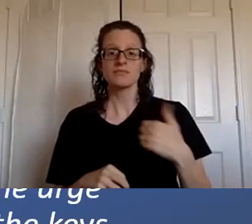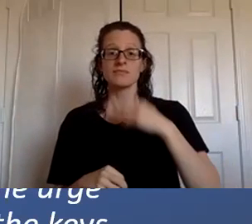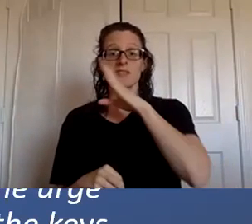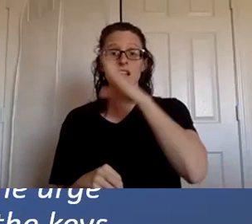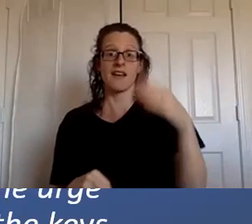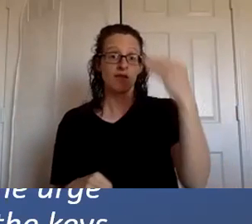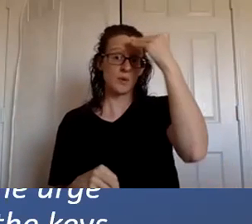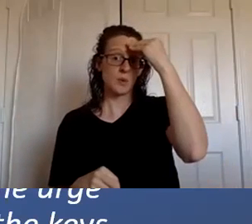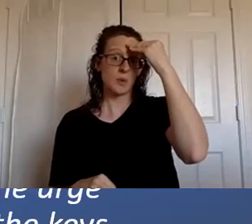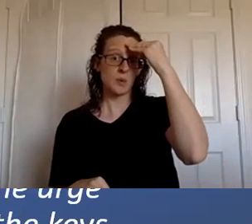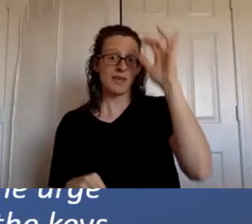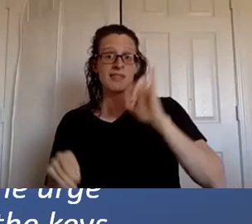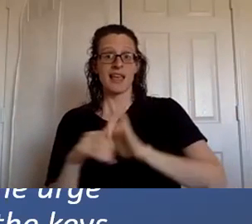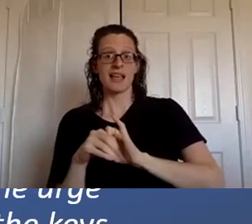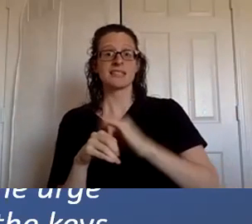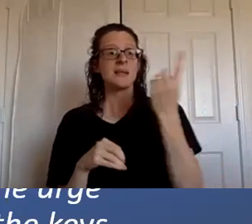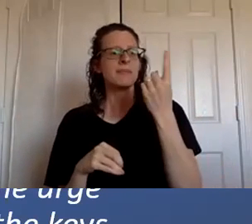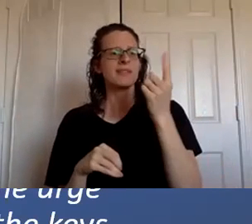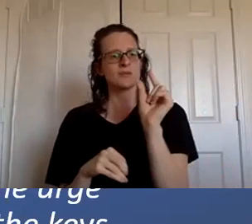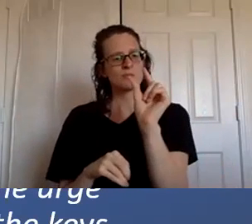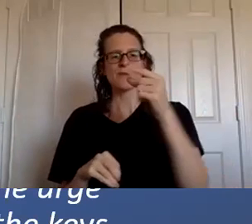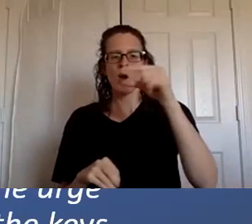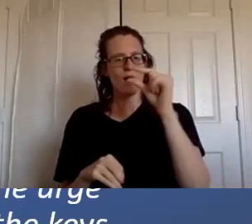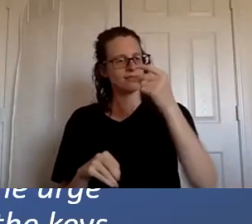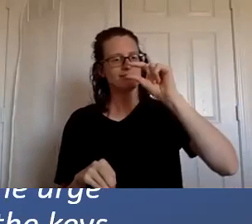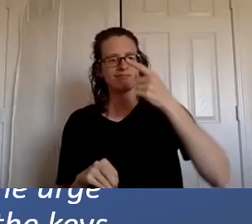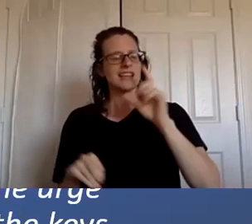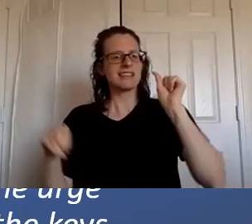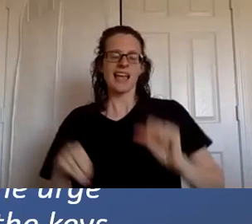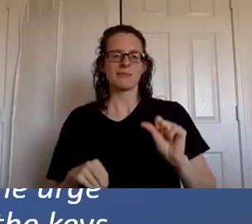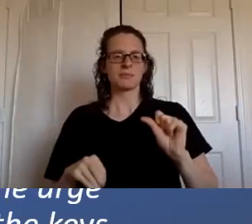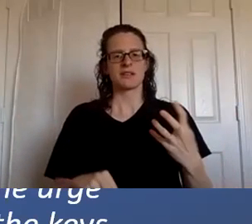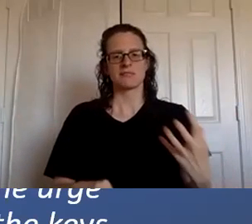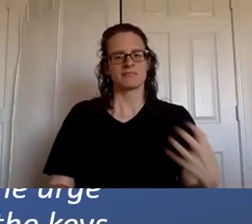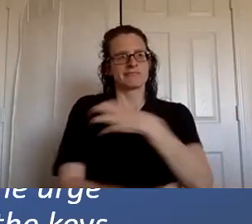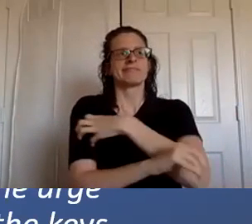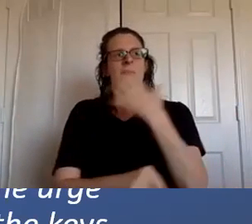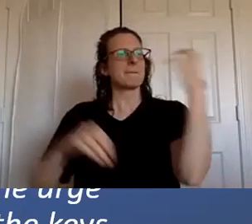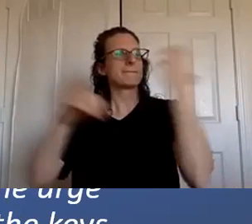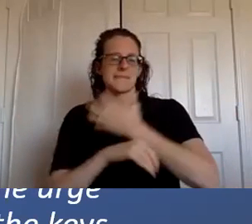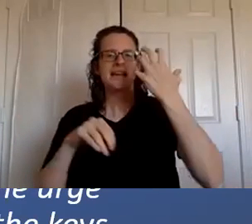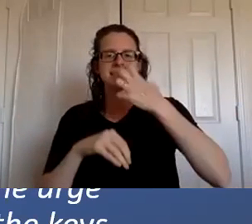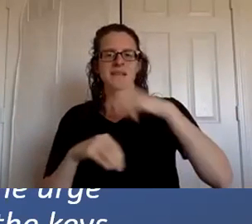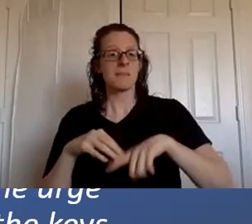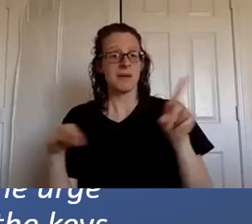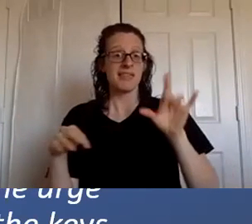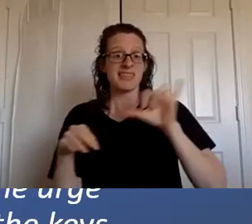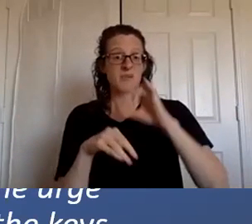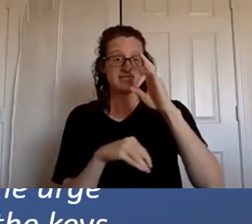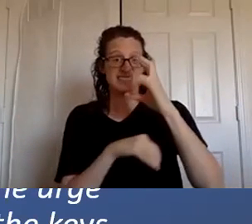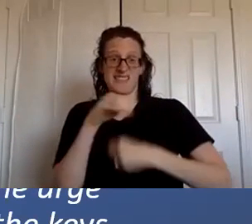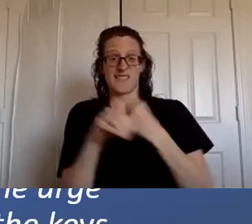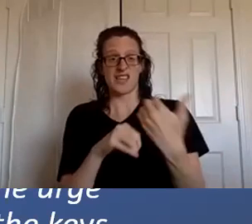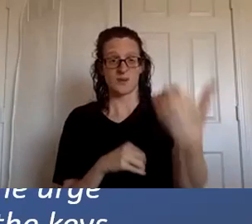how something so so small in this little bottle could be amazing but that was seven years ago